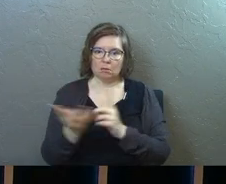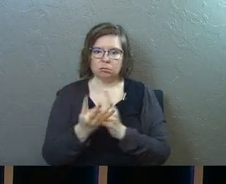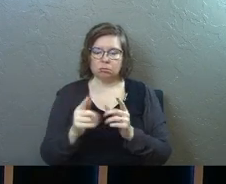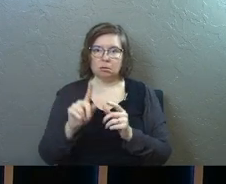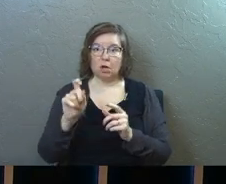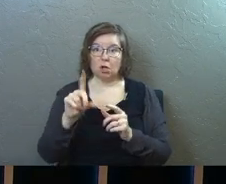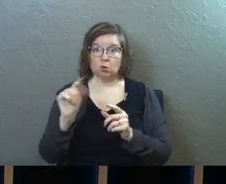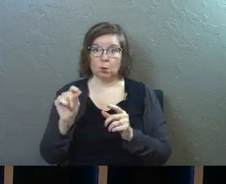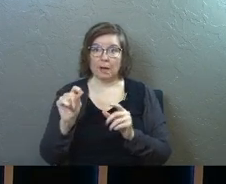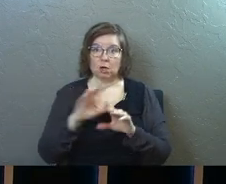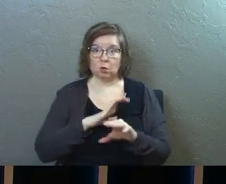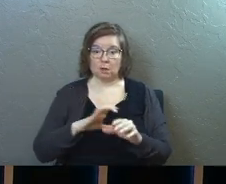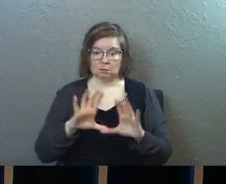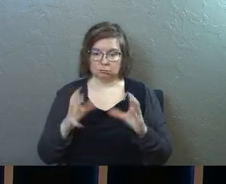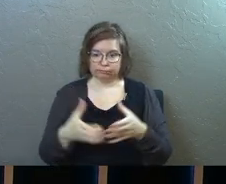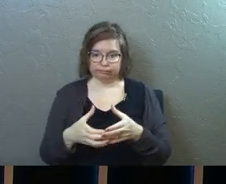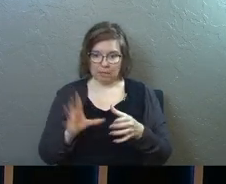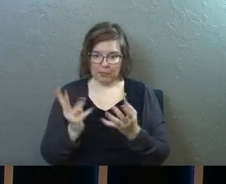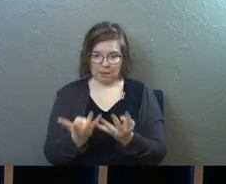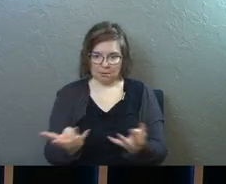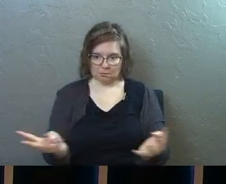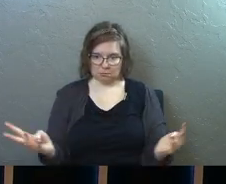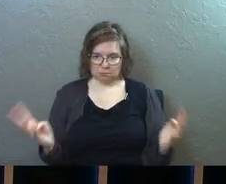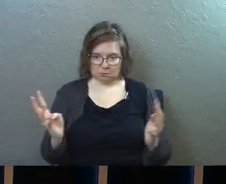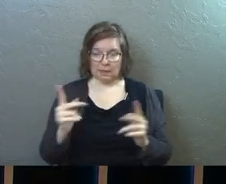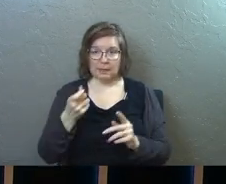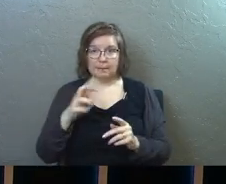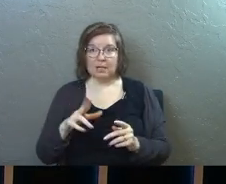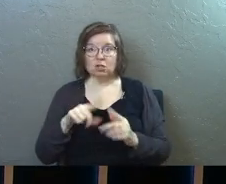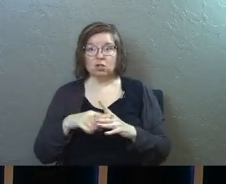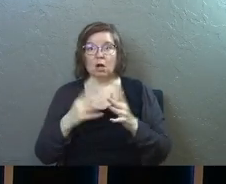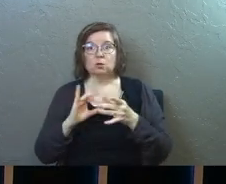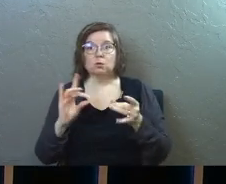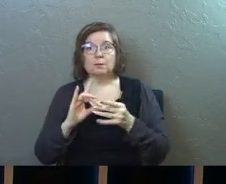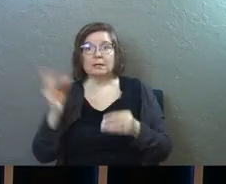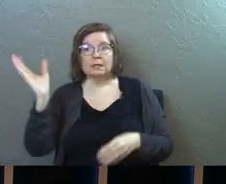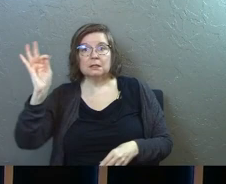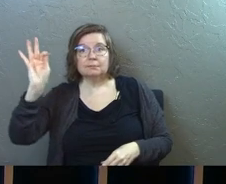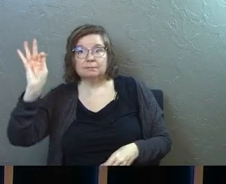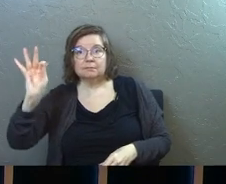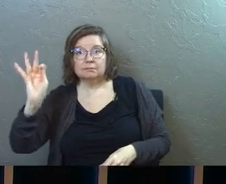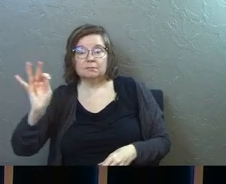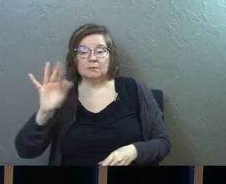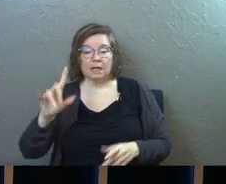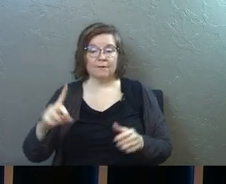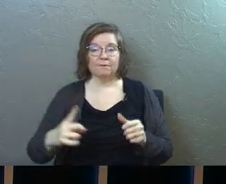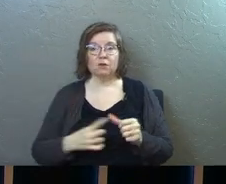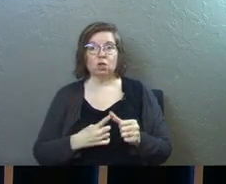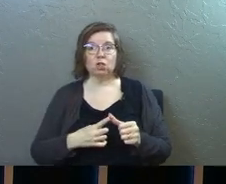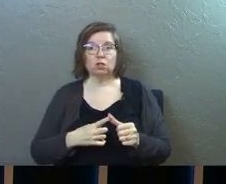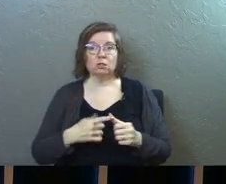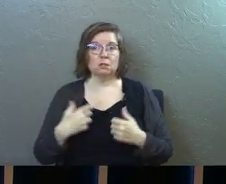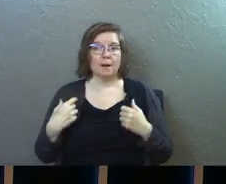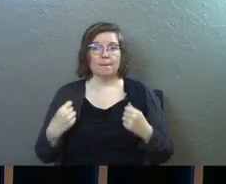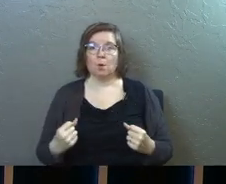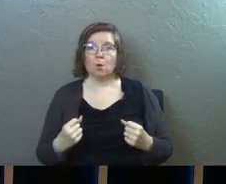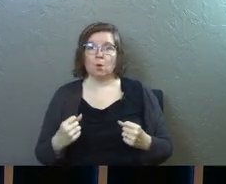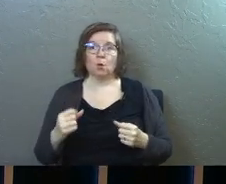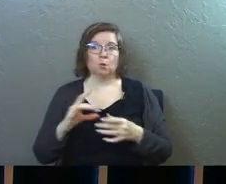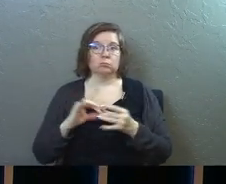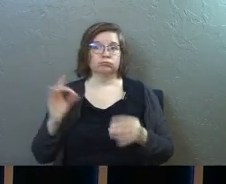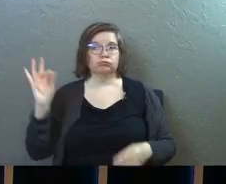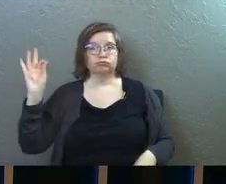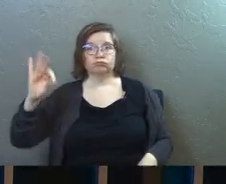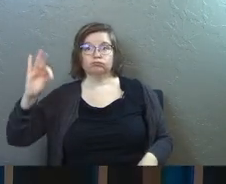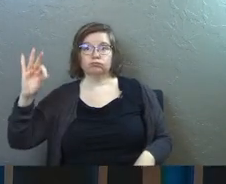120 Christians. And when they surround them, Peter starts to speak. He starts to preach his first bold sermon.